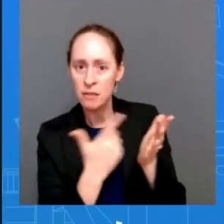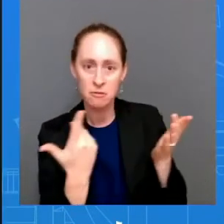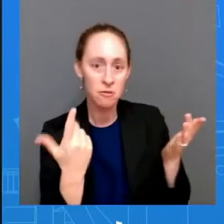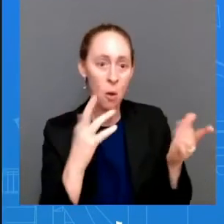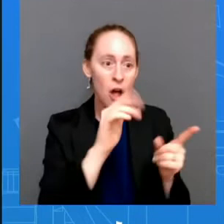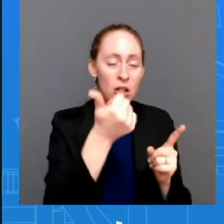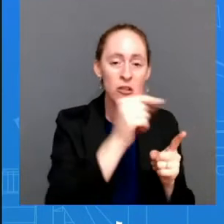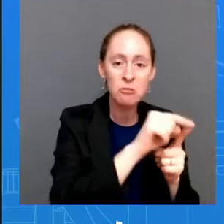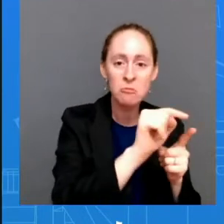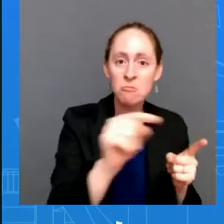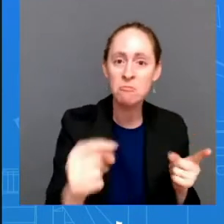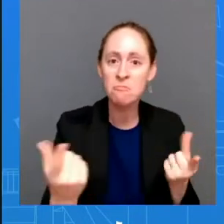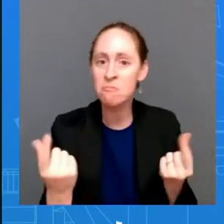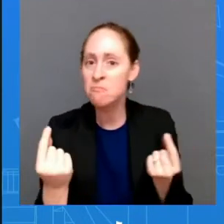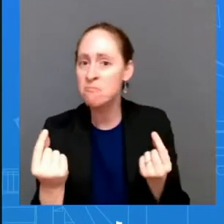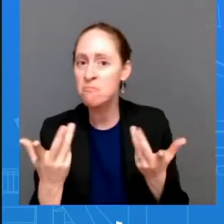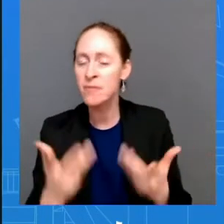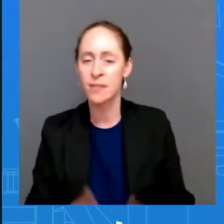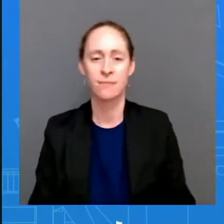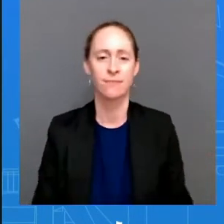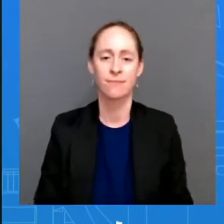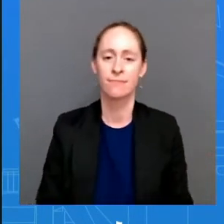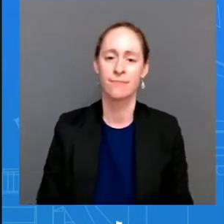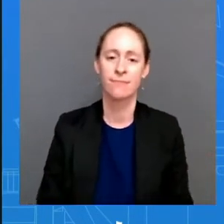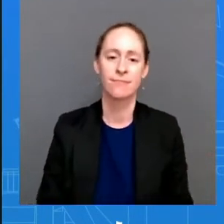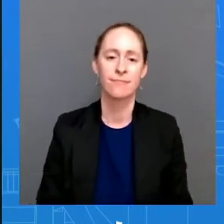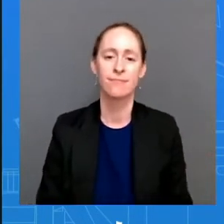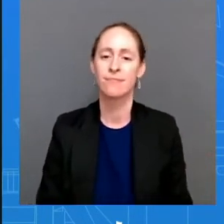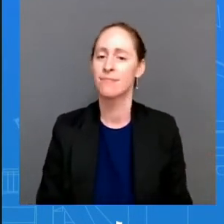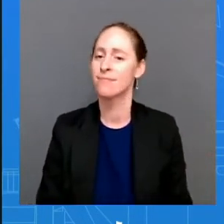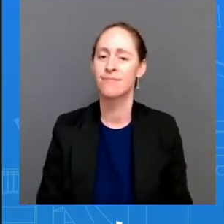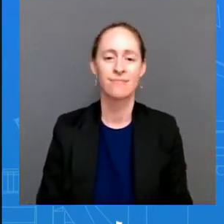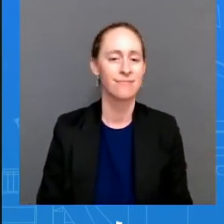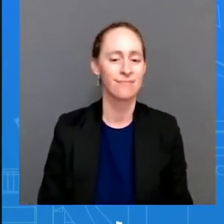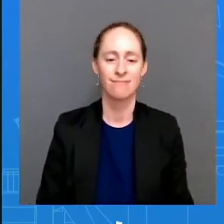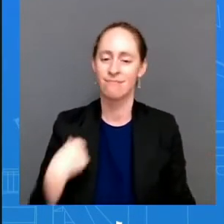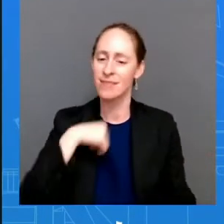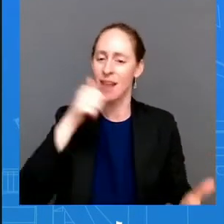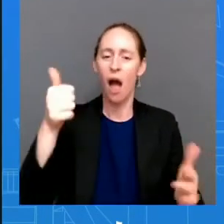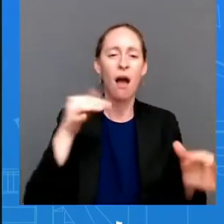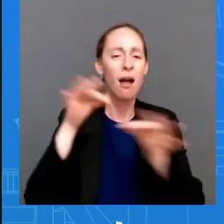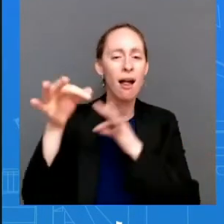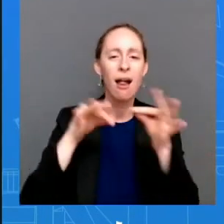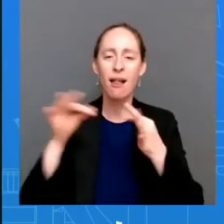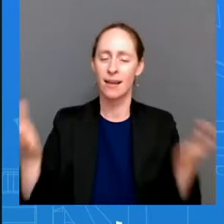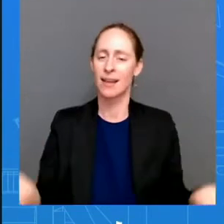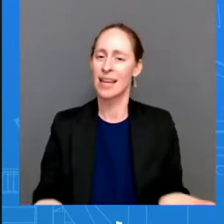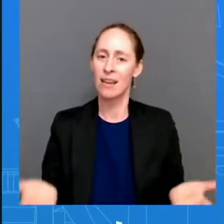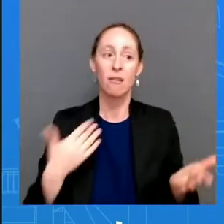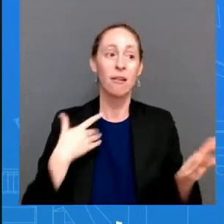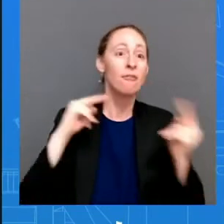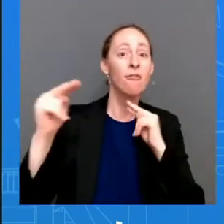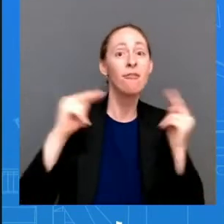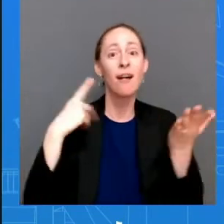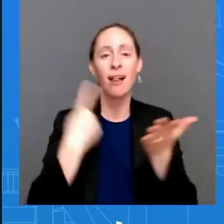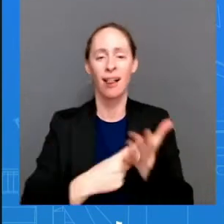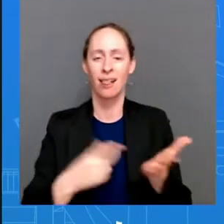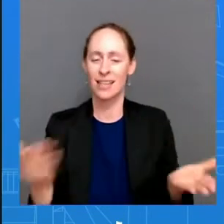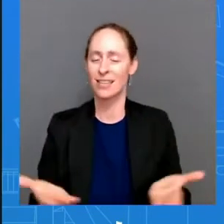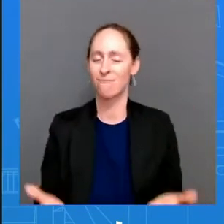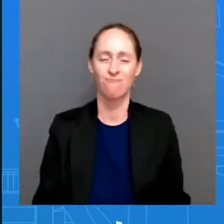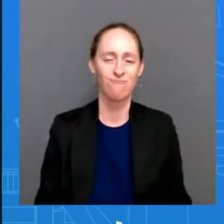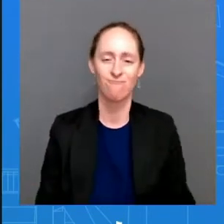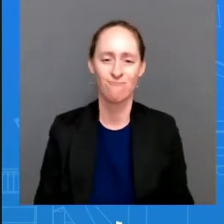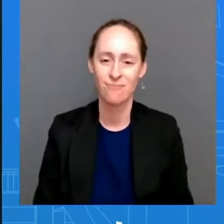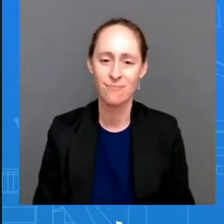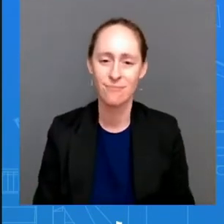say many times or in public just in general and i'm not going to speak to any other uh congressional members conversations